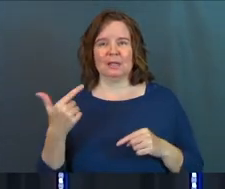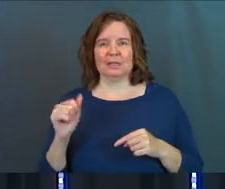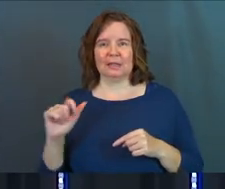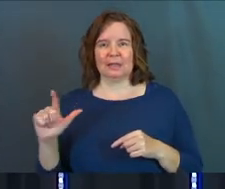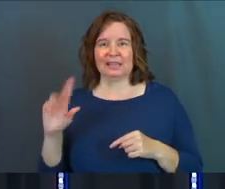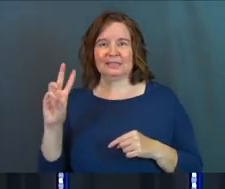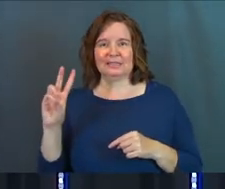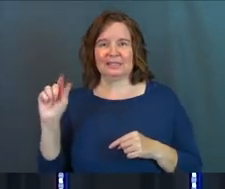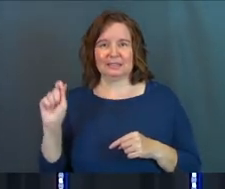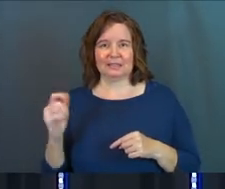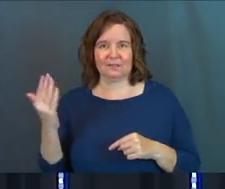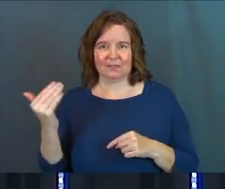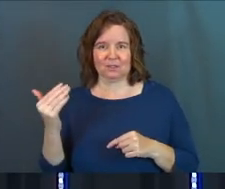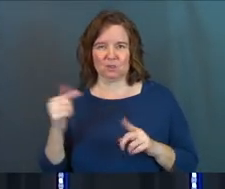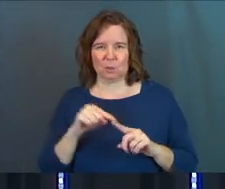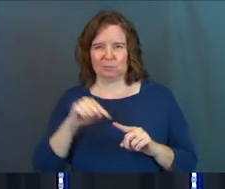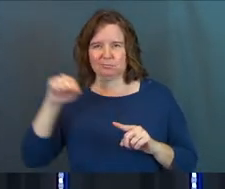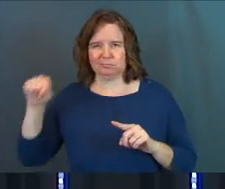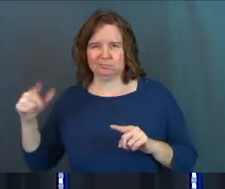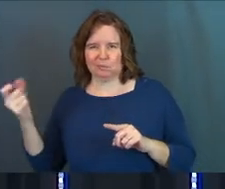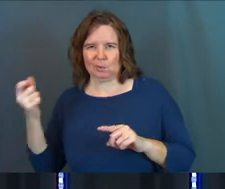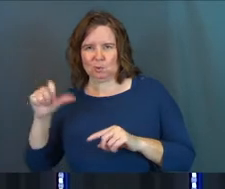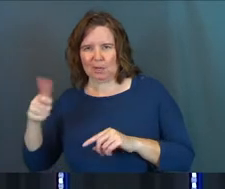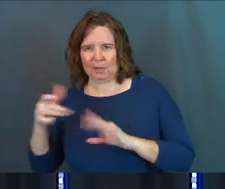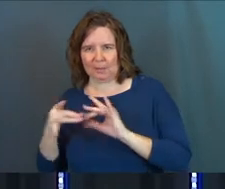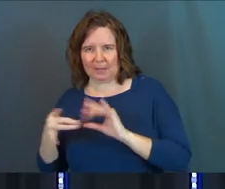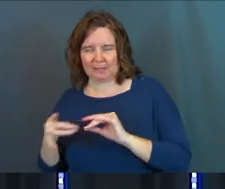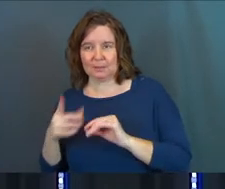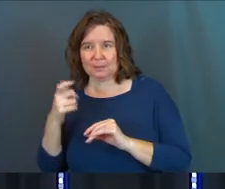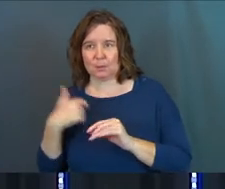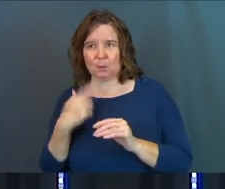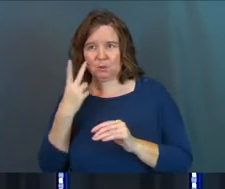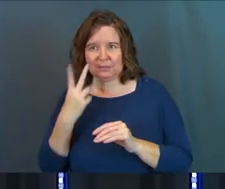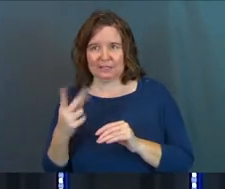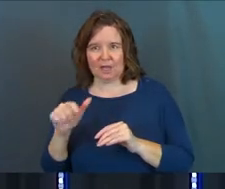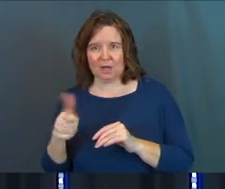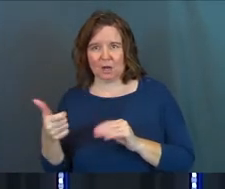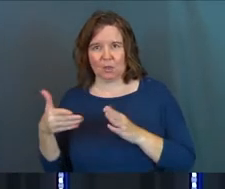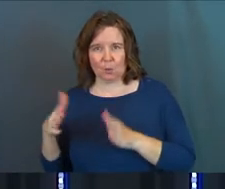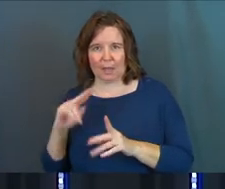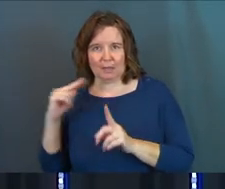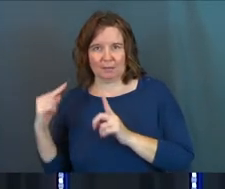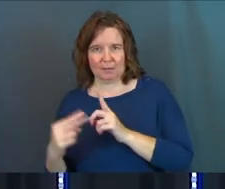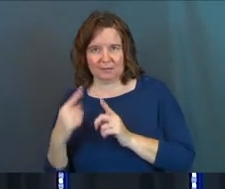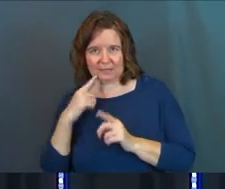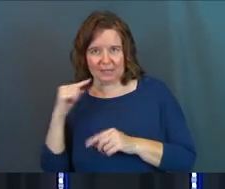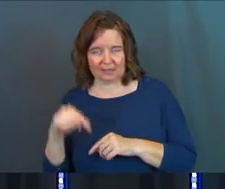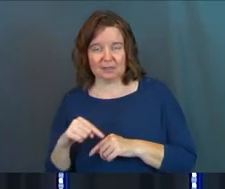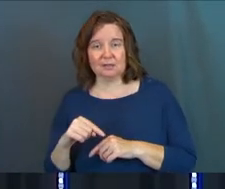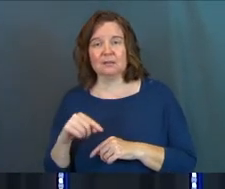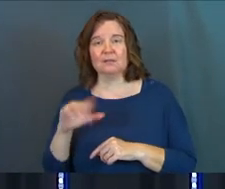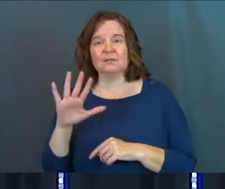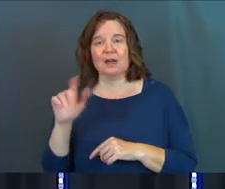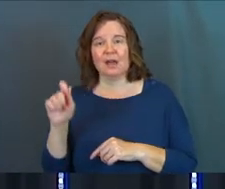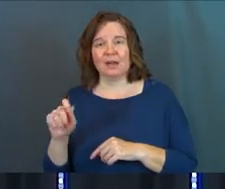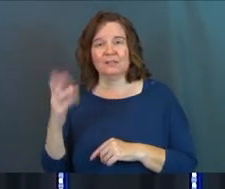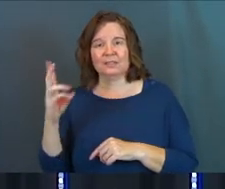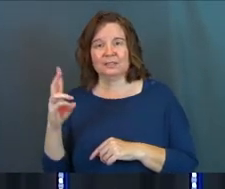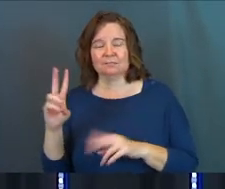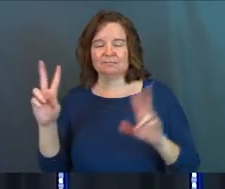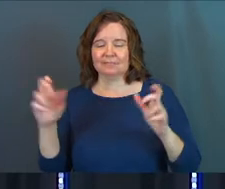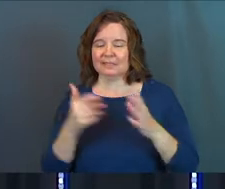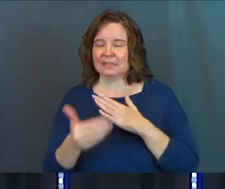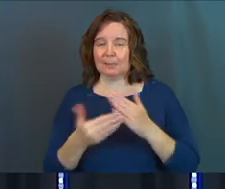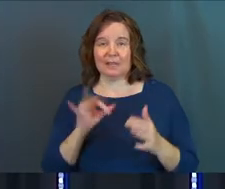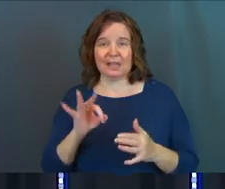Galatians 6.15. So we're going to sidestep to another passage really fast because I want you to see another way of saying this. 5.16 says, it